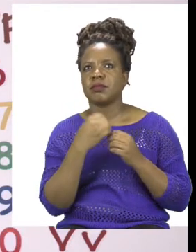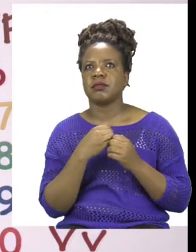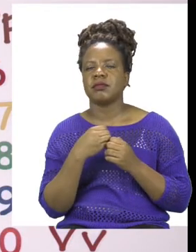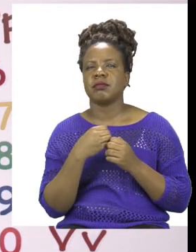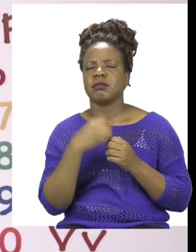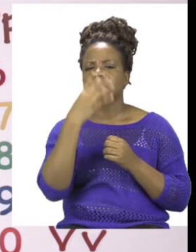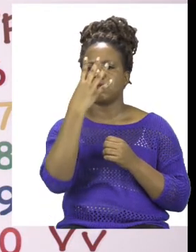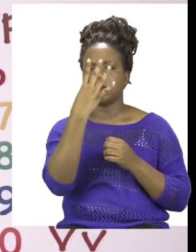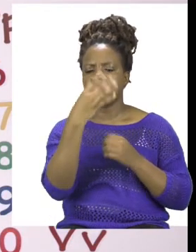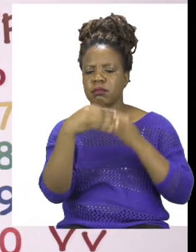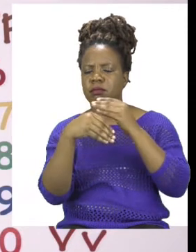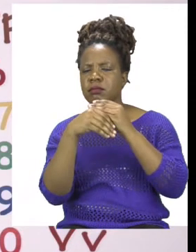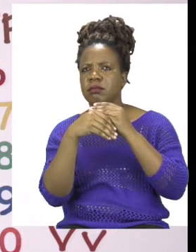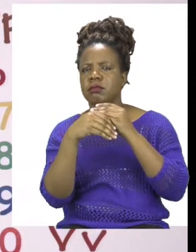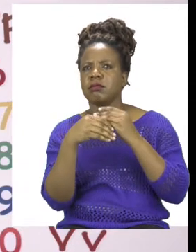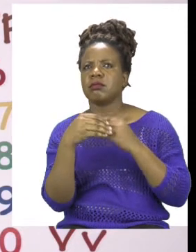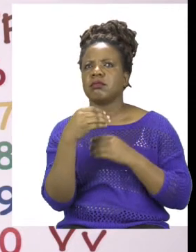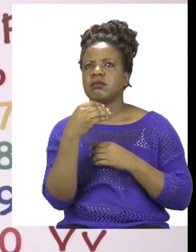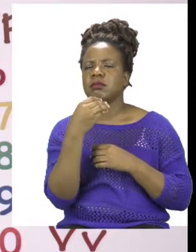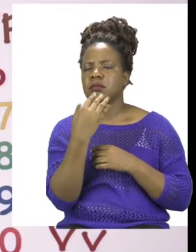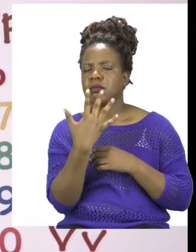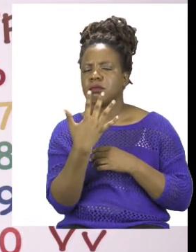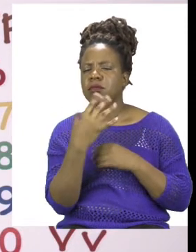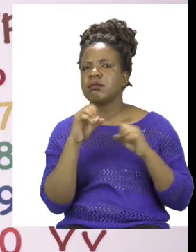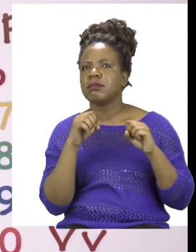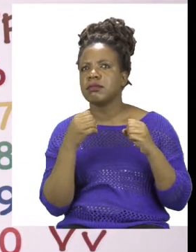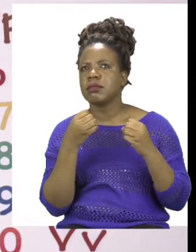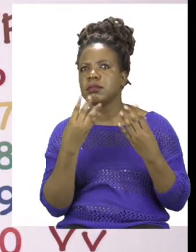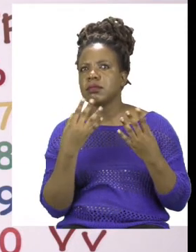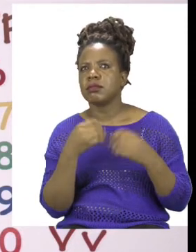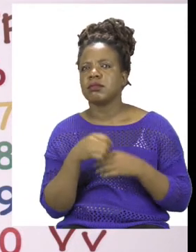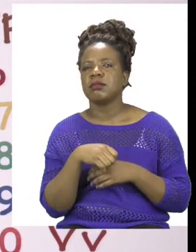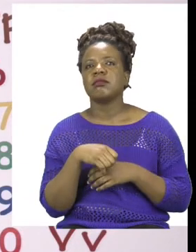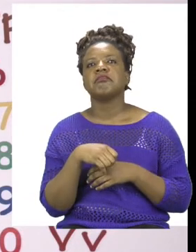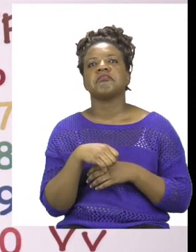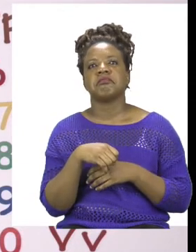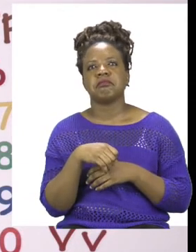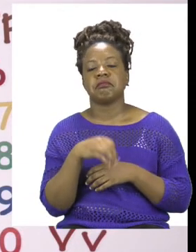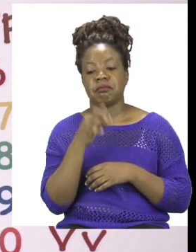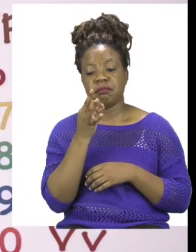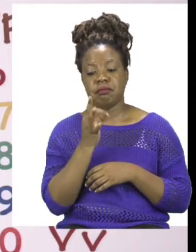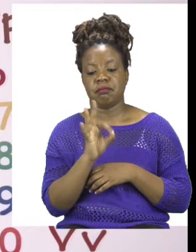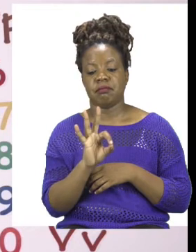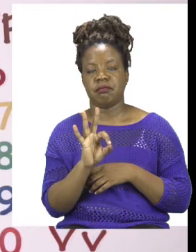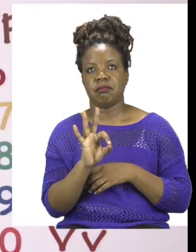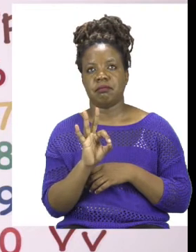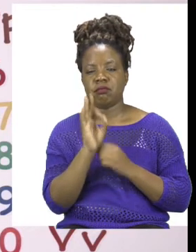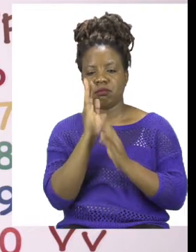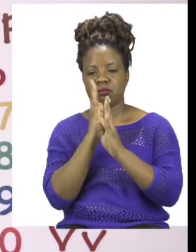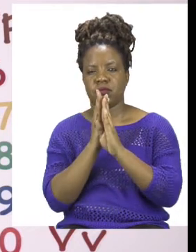4 plus 5 my dear friends if you're using your fingers or your counters will add up to 9.